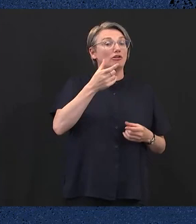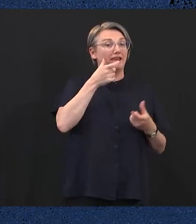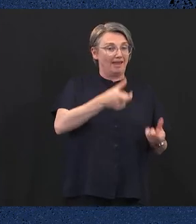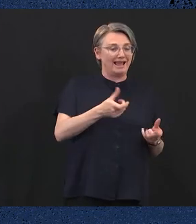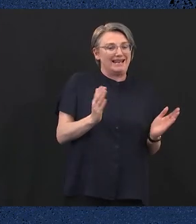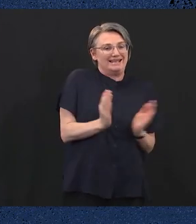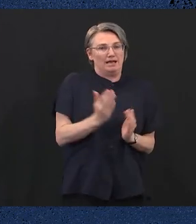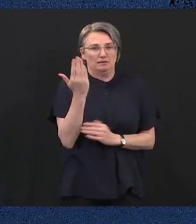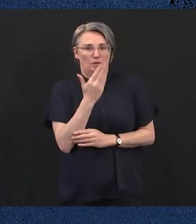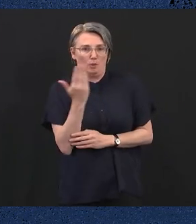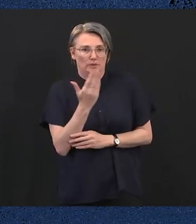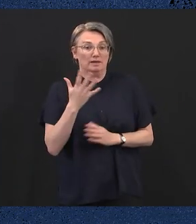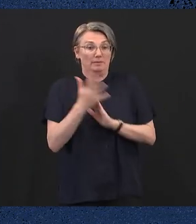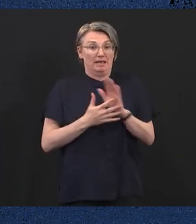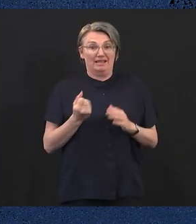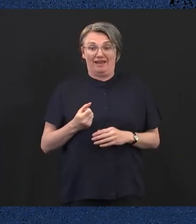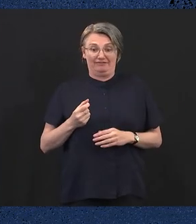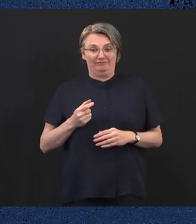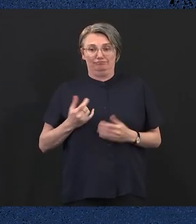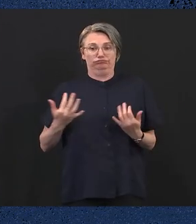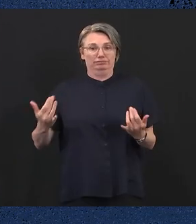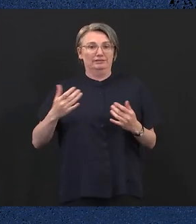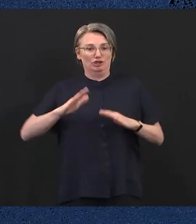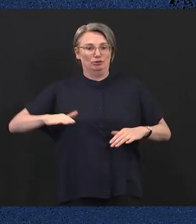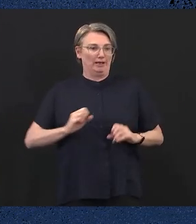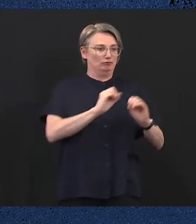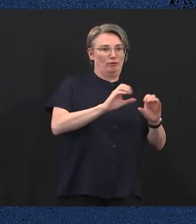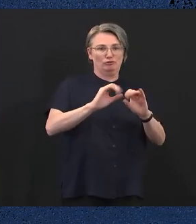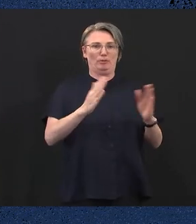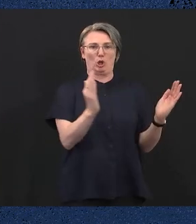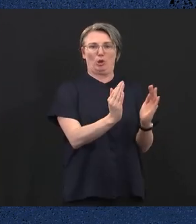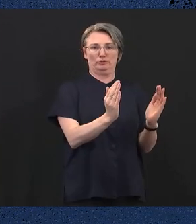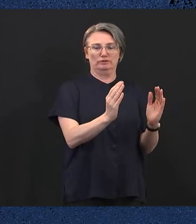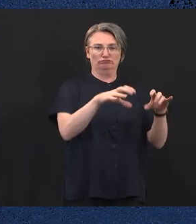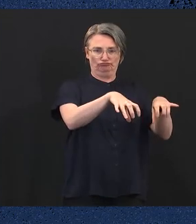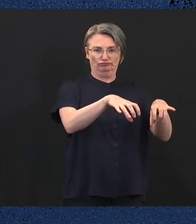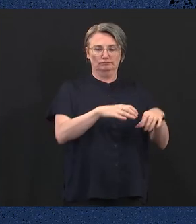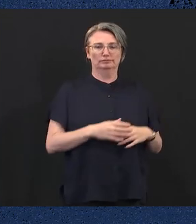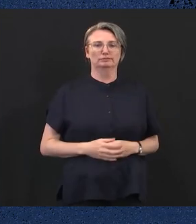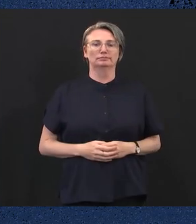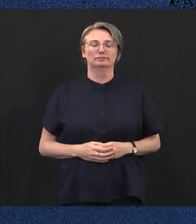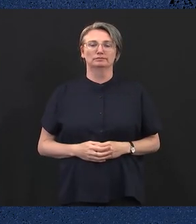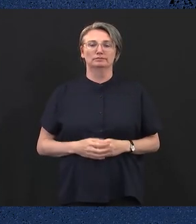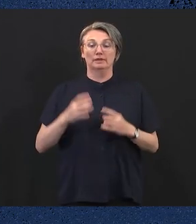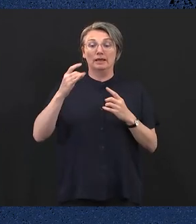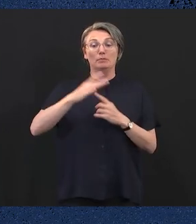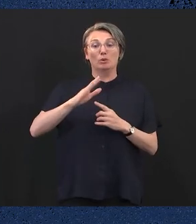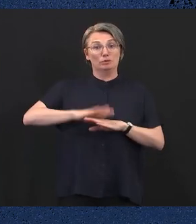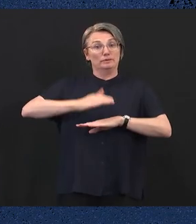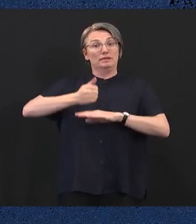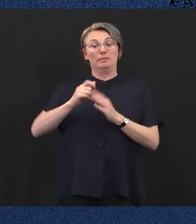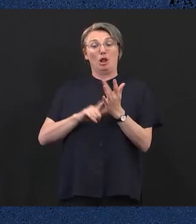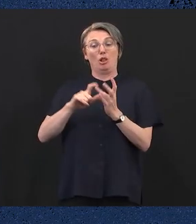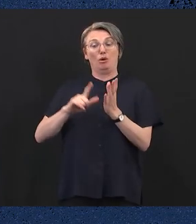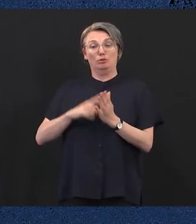Upgrading local schools. The government knows the importance of access to great local schools, which is why they will